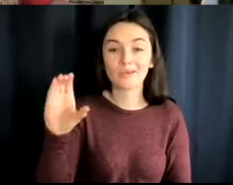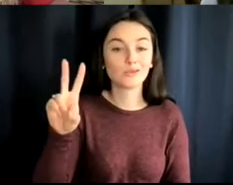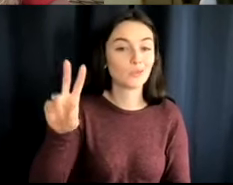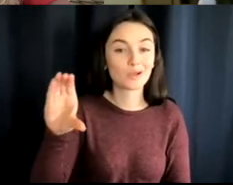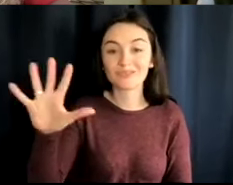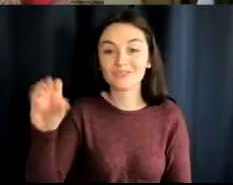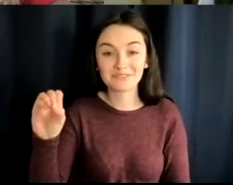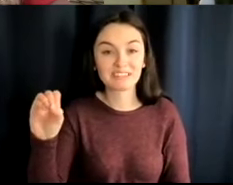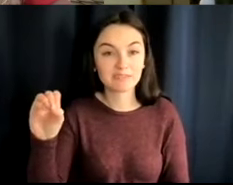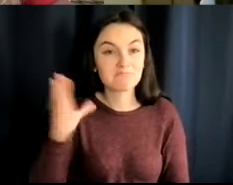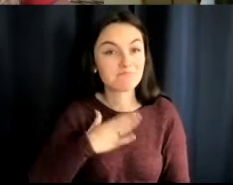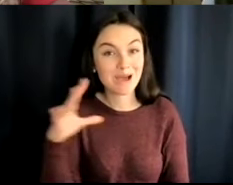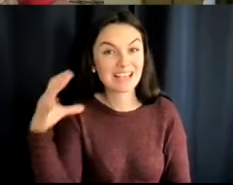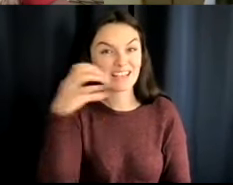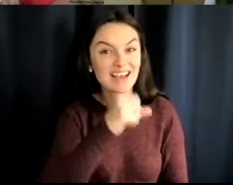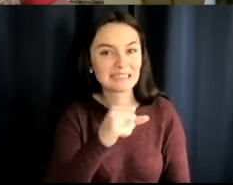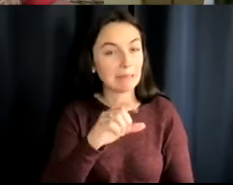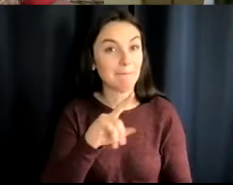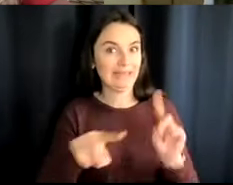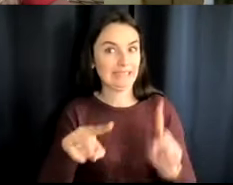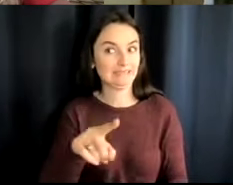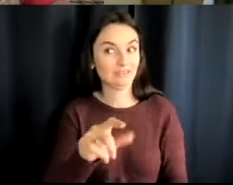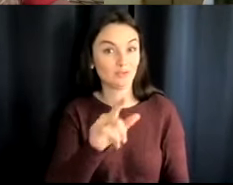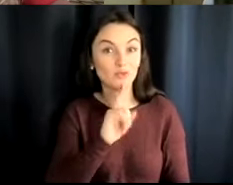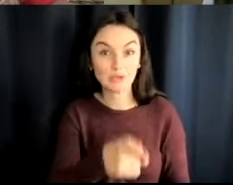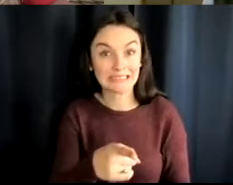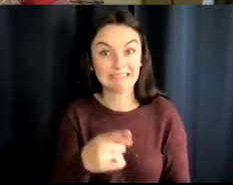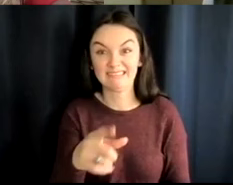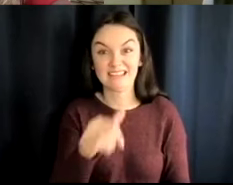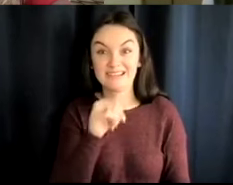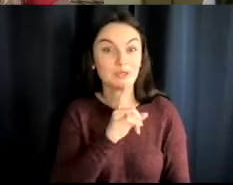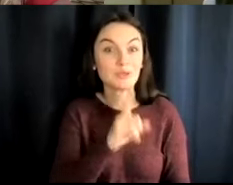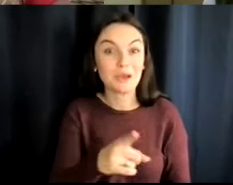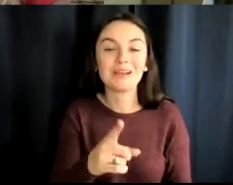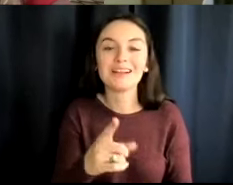rooms. Best guess, but don't hold me to that. And I totally didn't hear the last part.